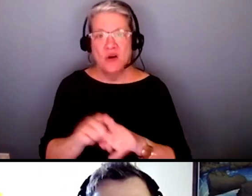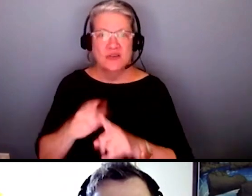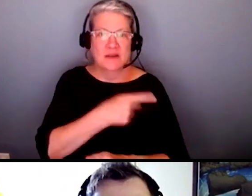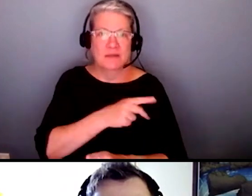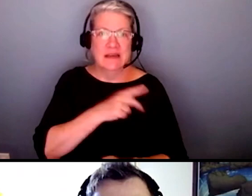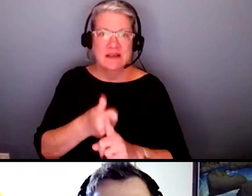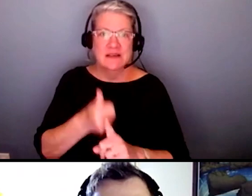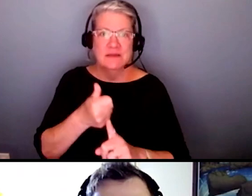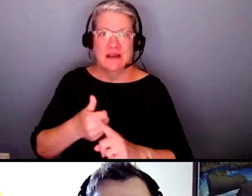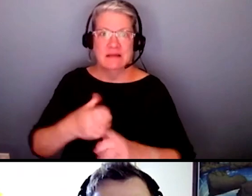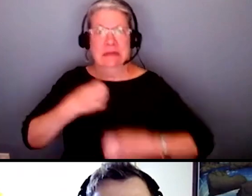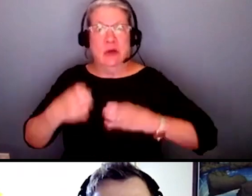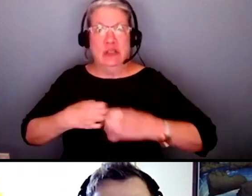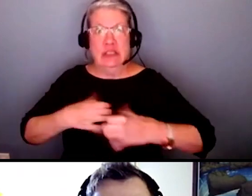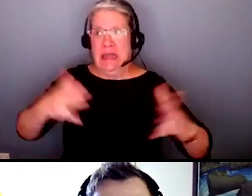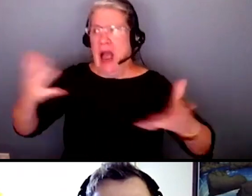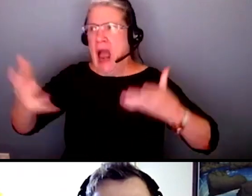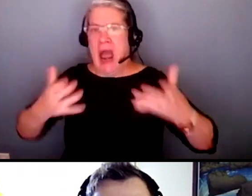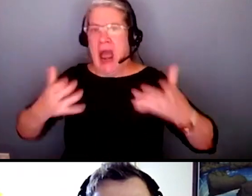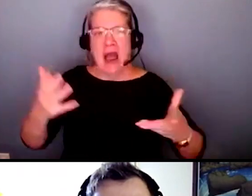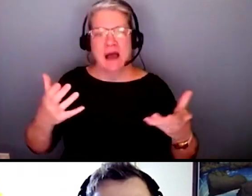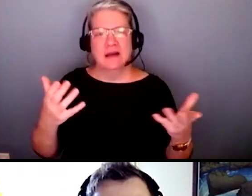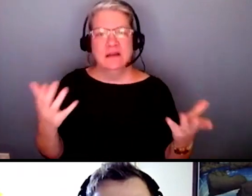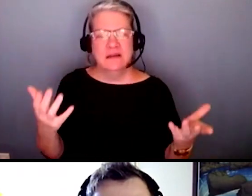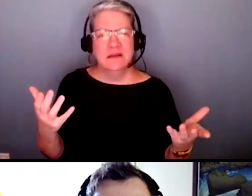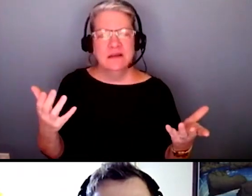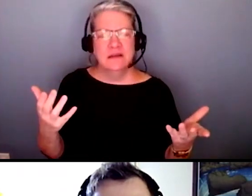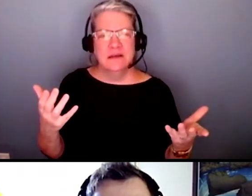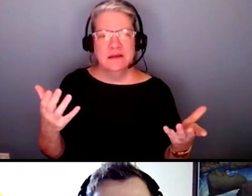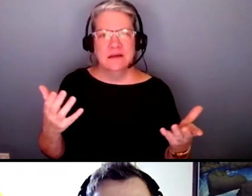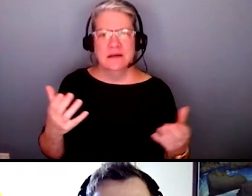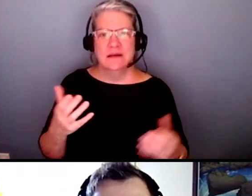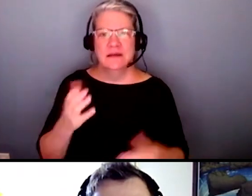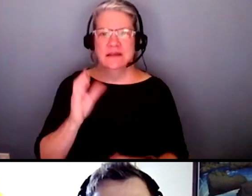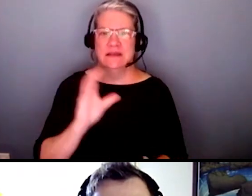it does seem like the same ethics